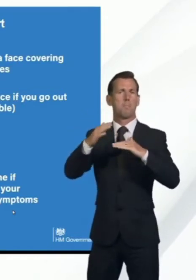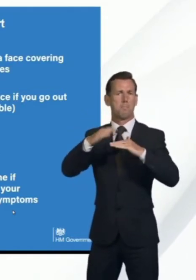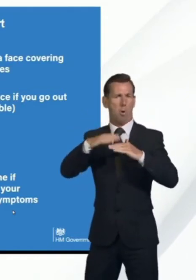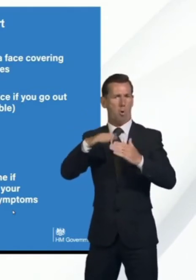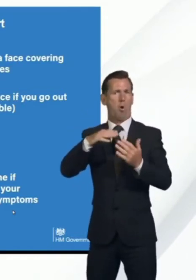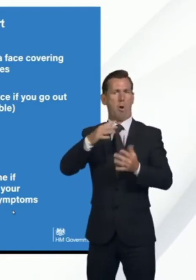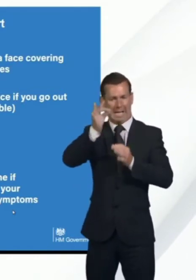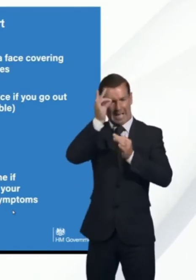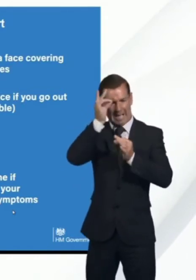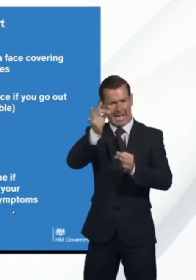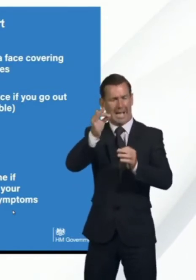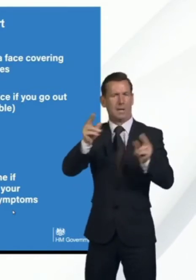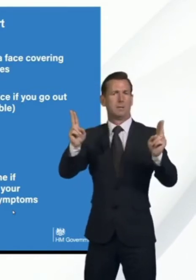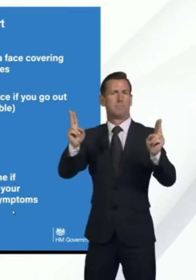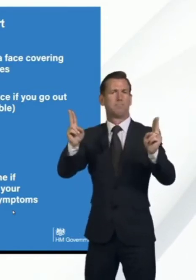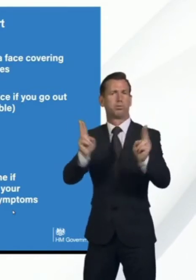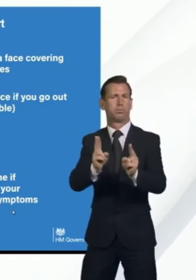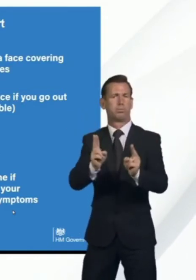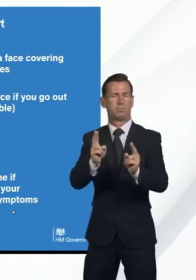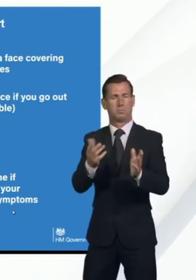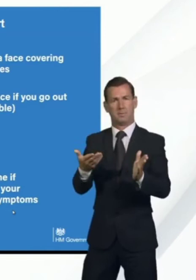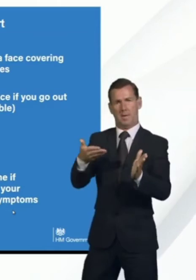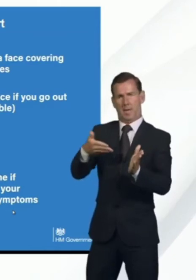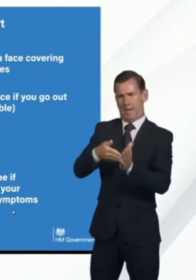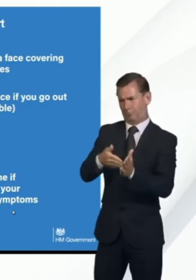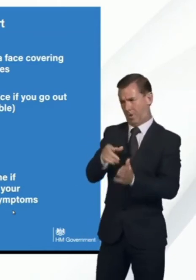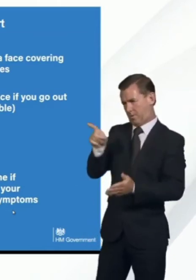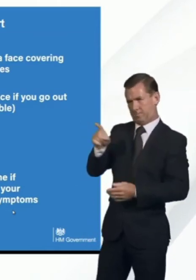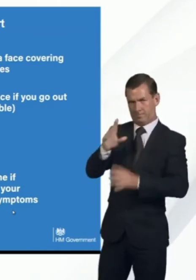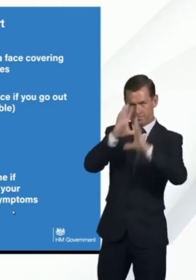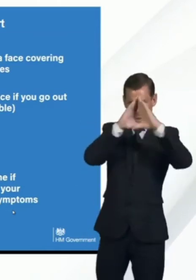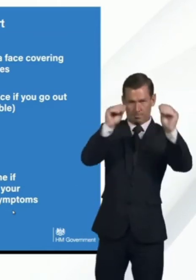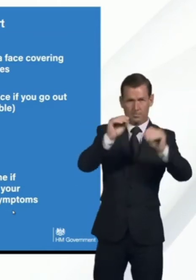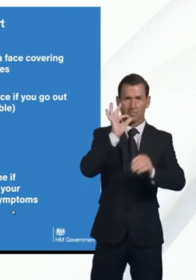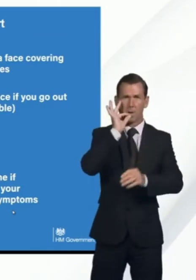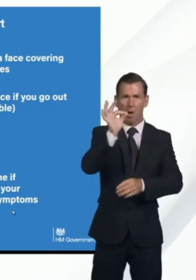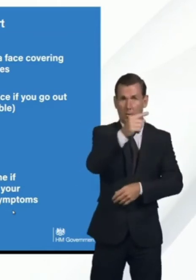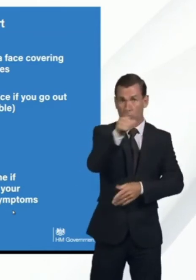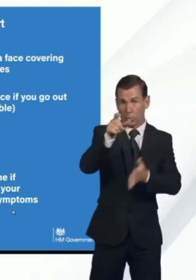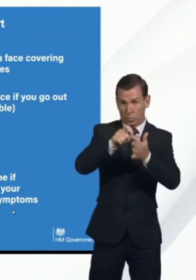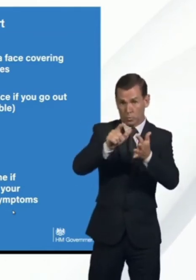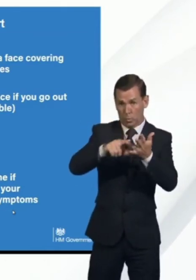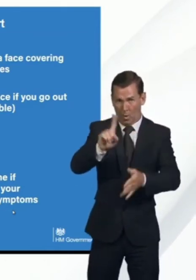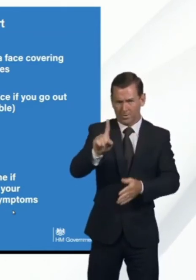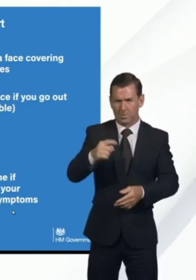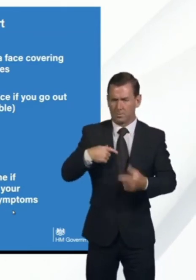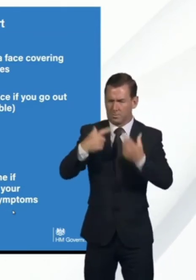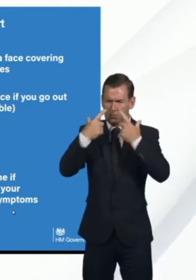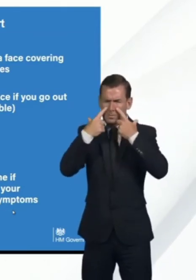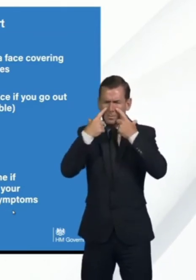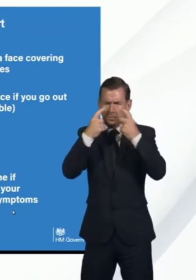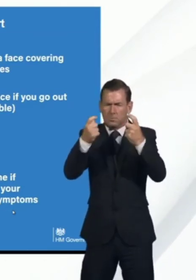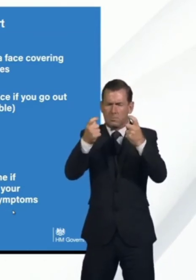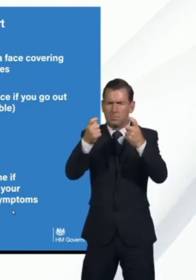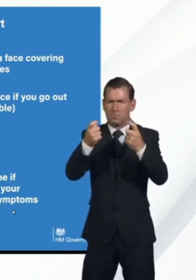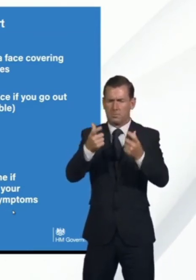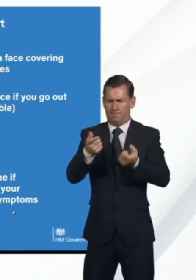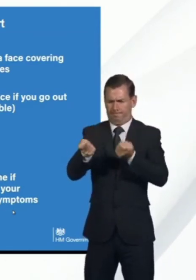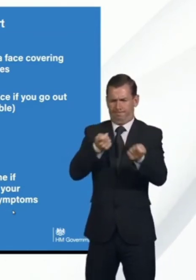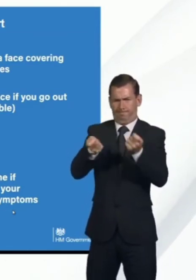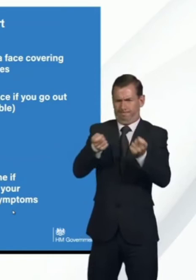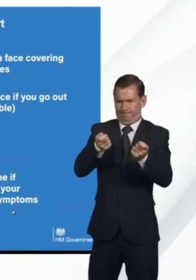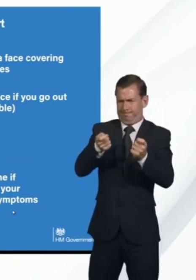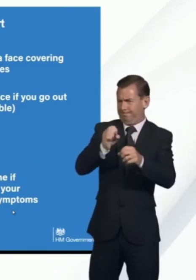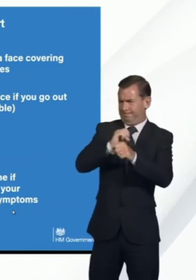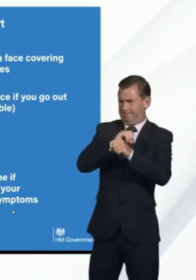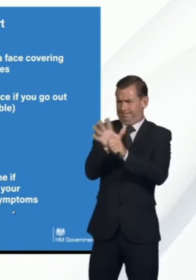can do, we've also updated what we are asking people to do, which is to stay alert, control the virus and save